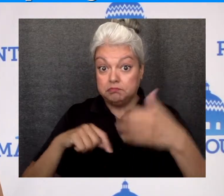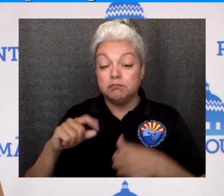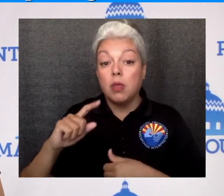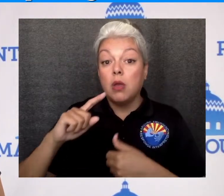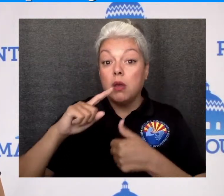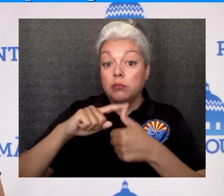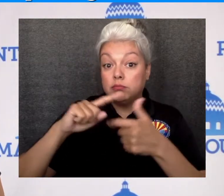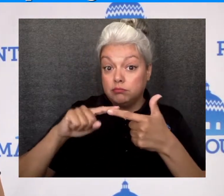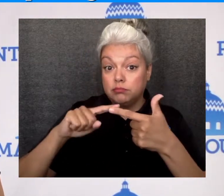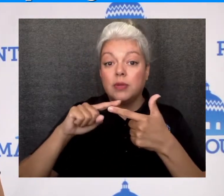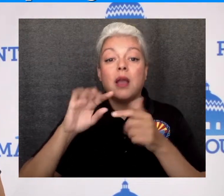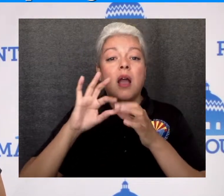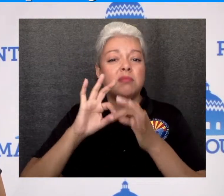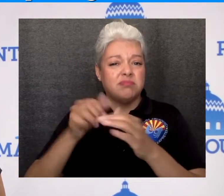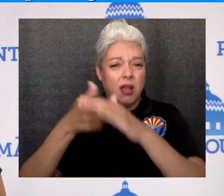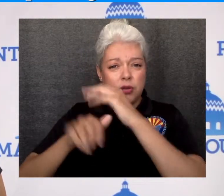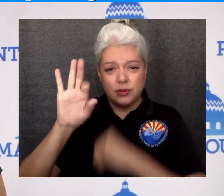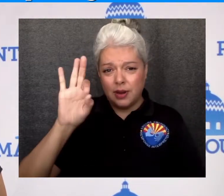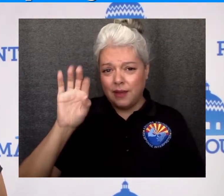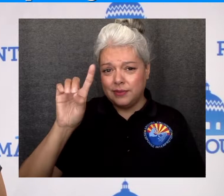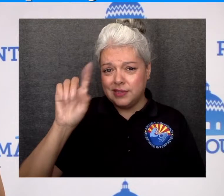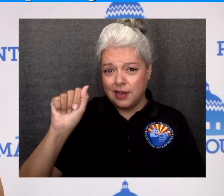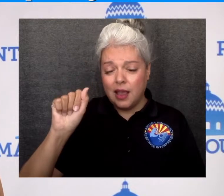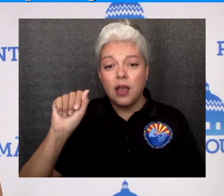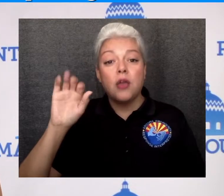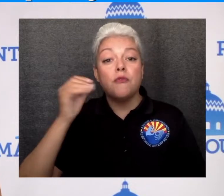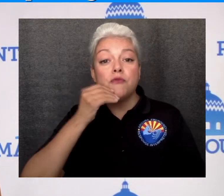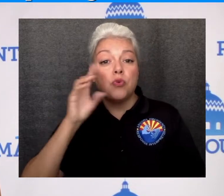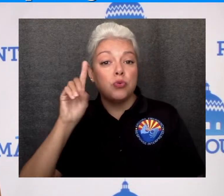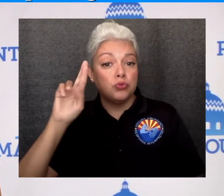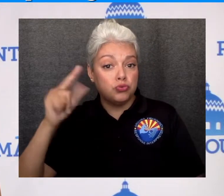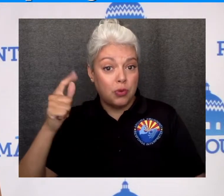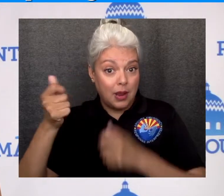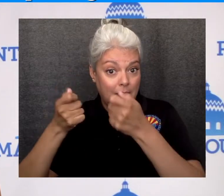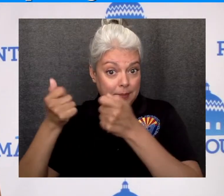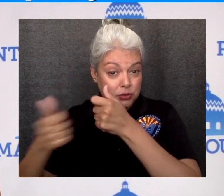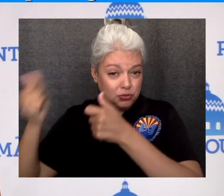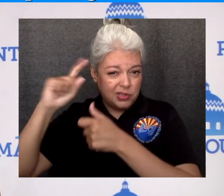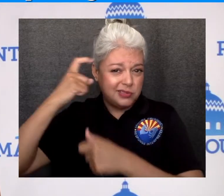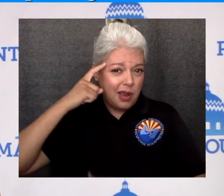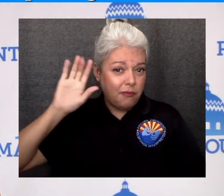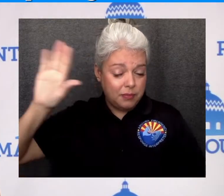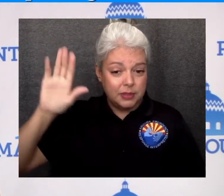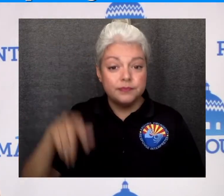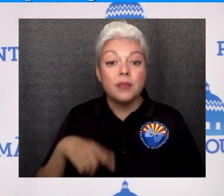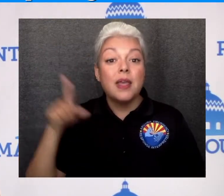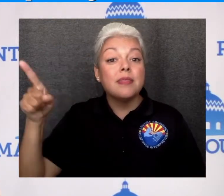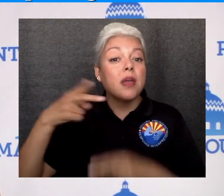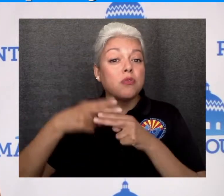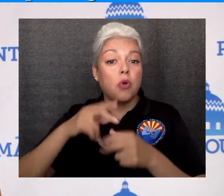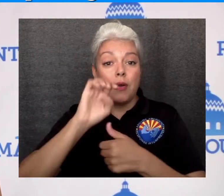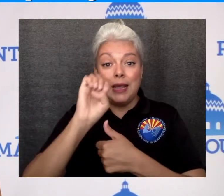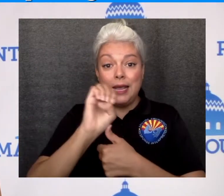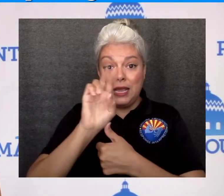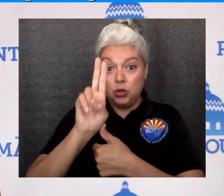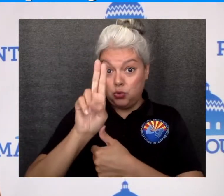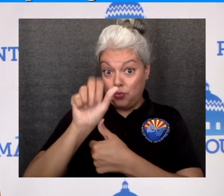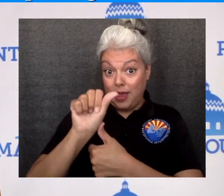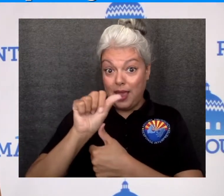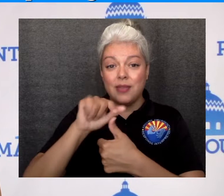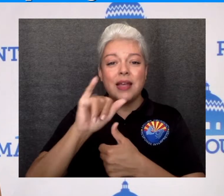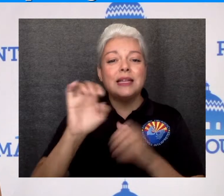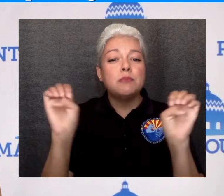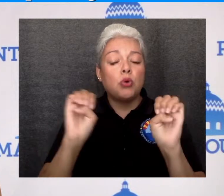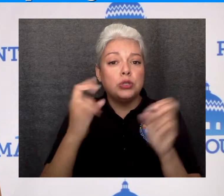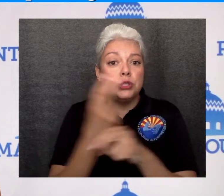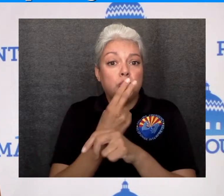the Food and Drug Administration terms. The first one is called an EUA. That's an Emergency Use Authorization. That's for the